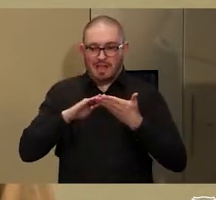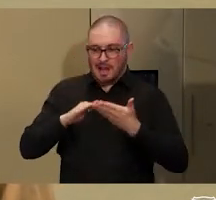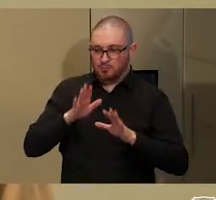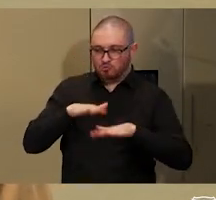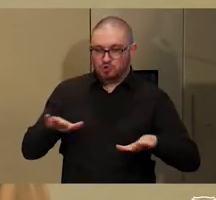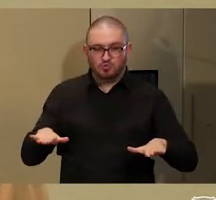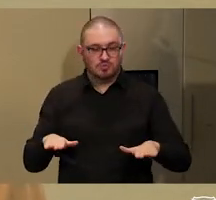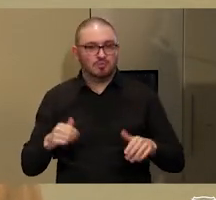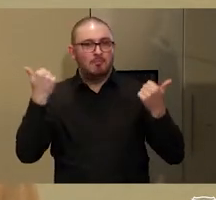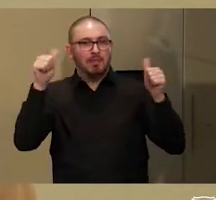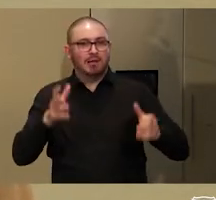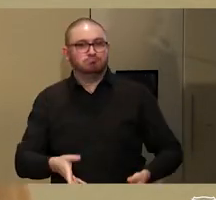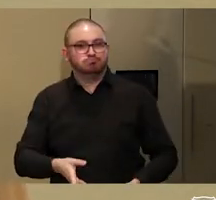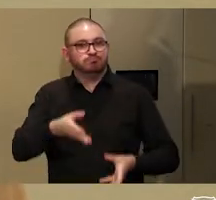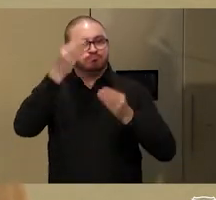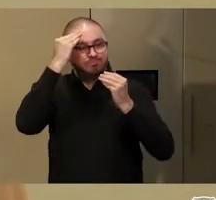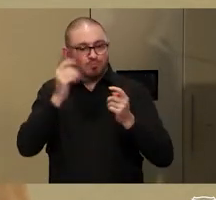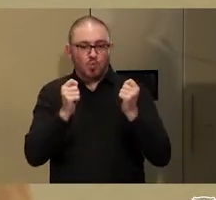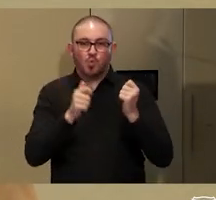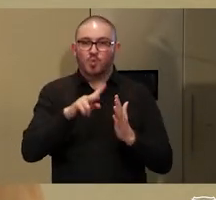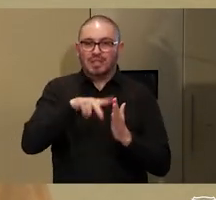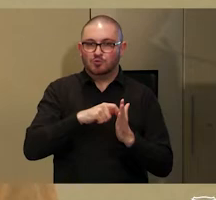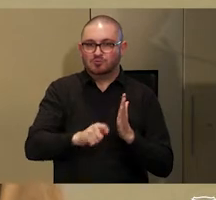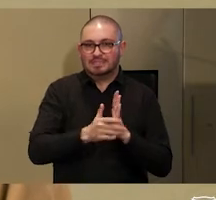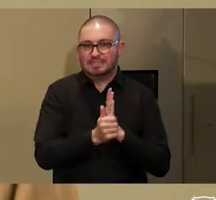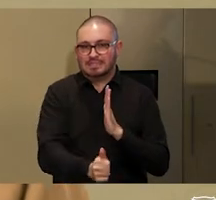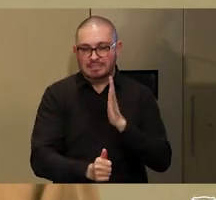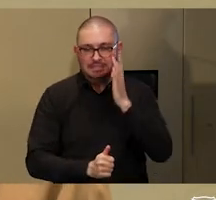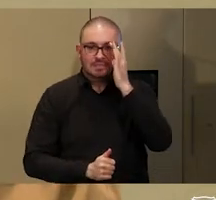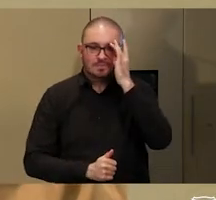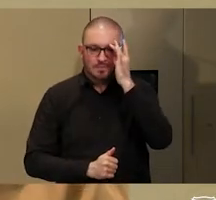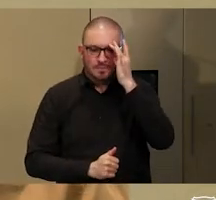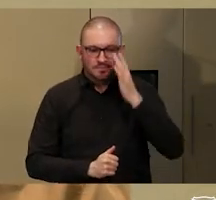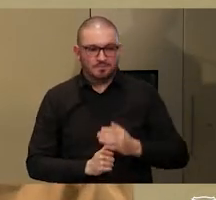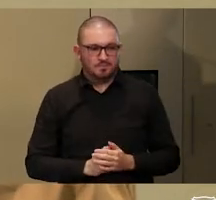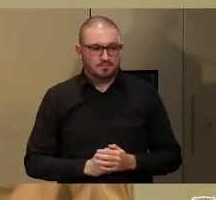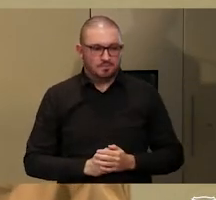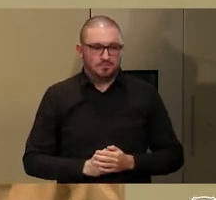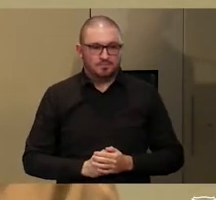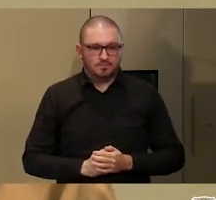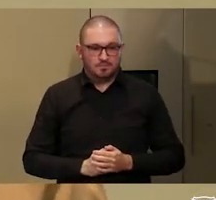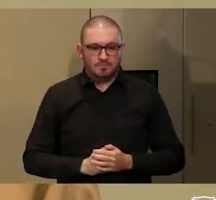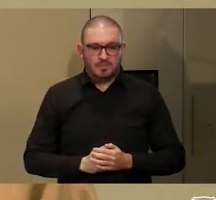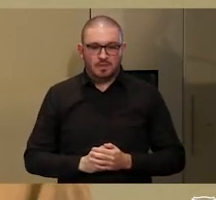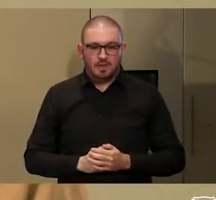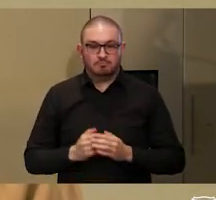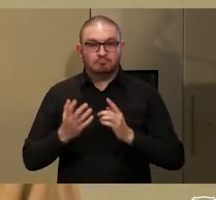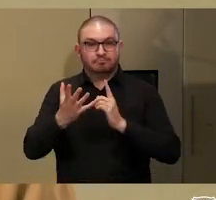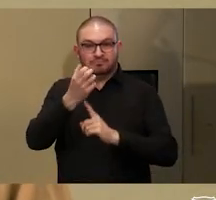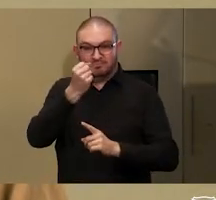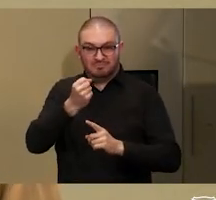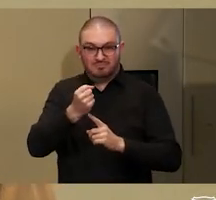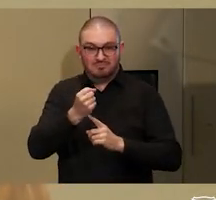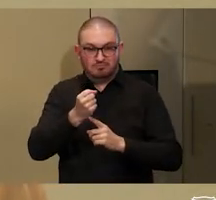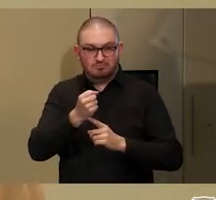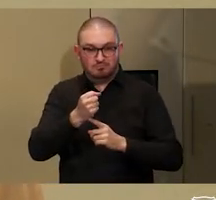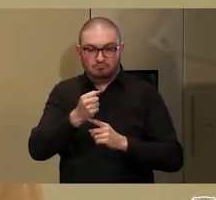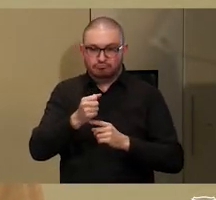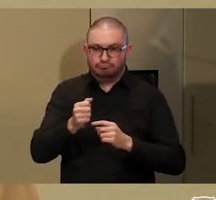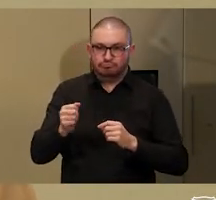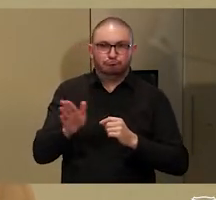with acquiring early literacy skills and achieving proficiency across all curriculum areas.